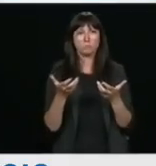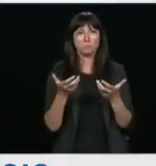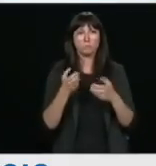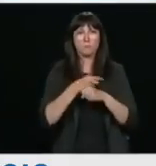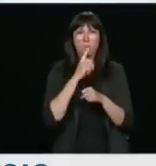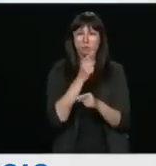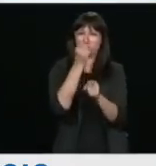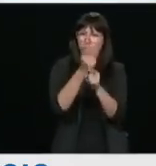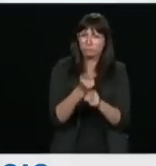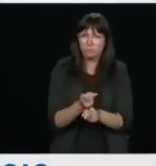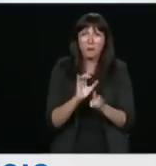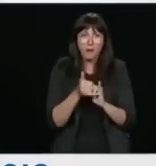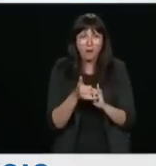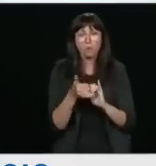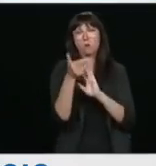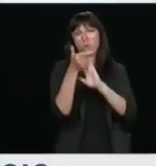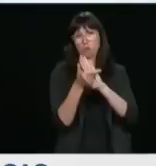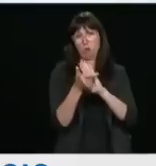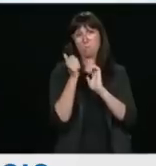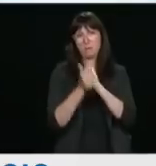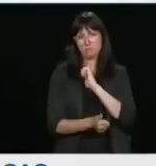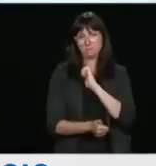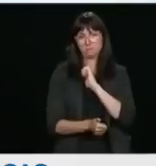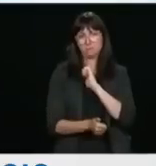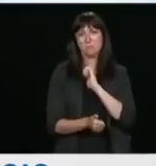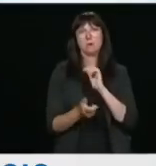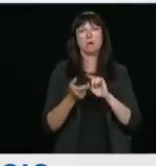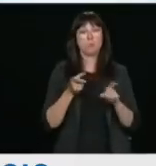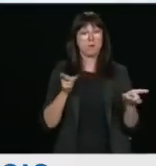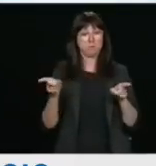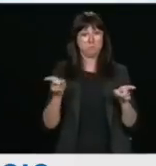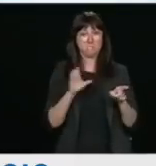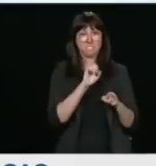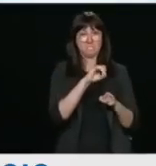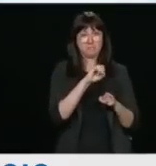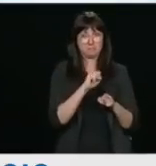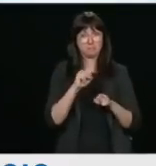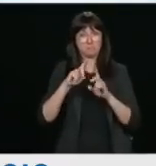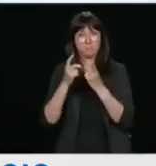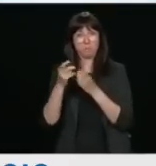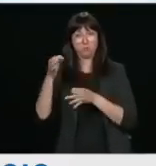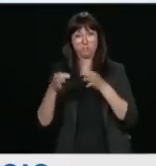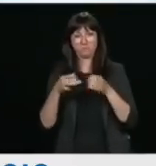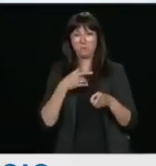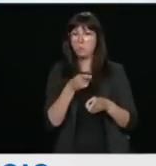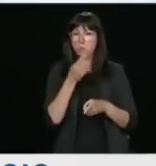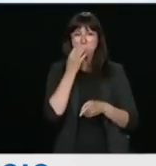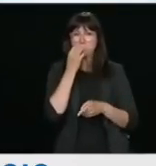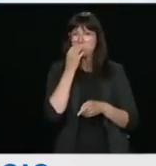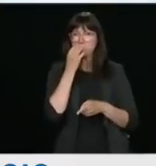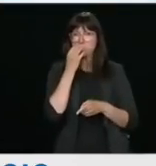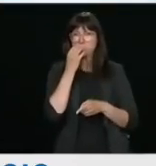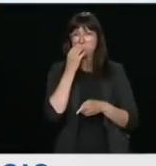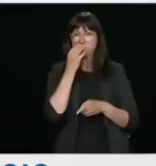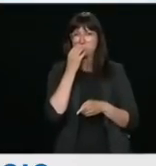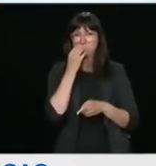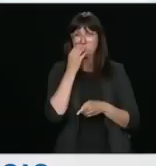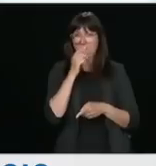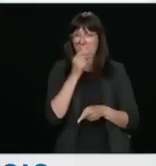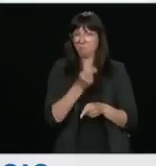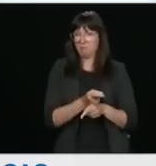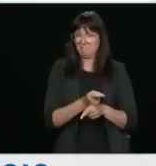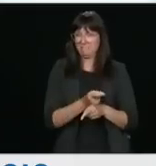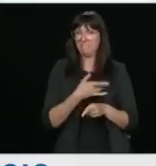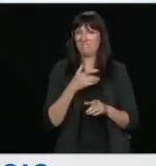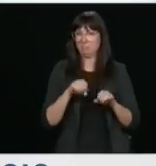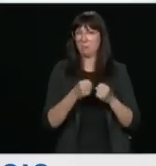and Justice Canada determined that that risk crossed the threshold and was likely unlawful, they took immediate actions